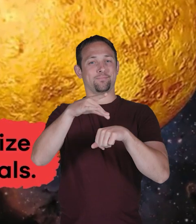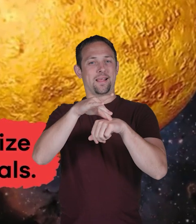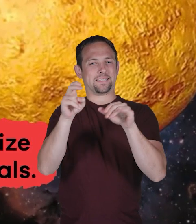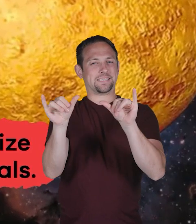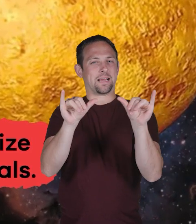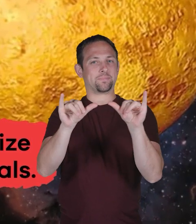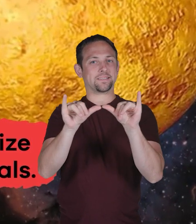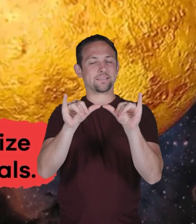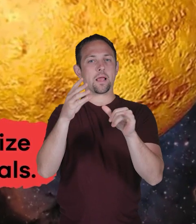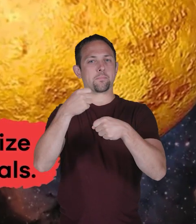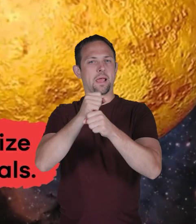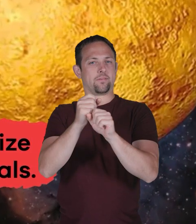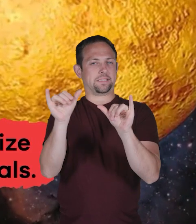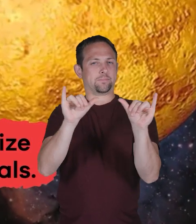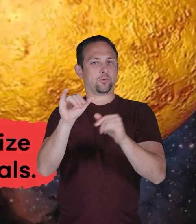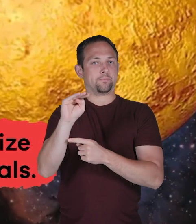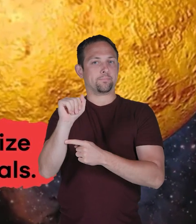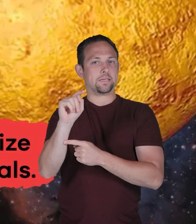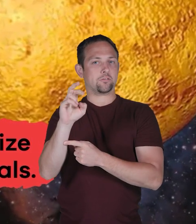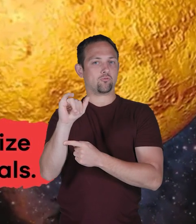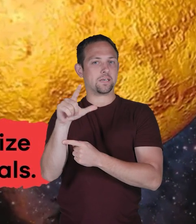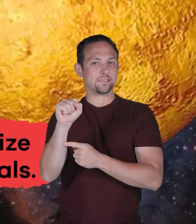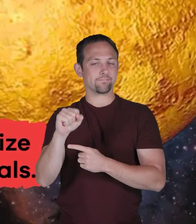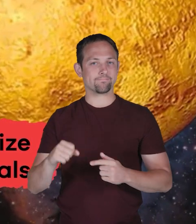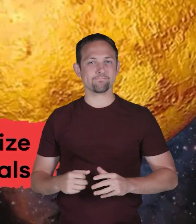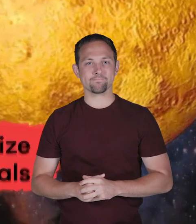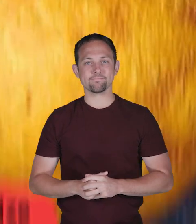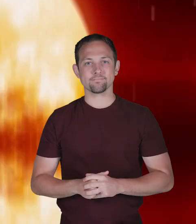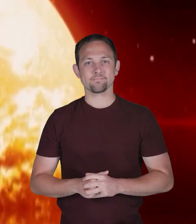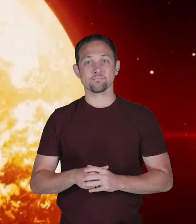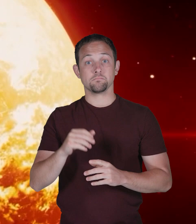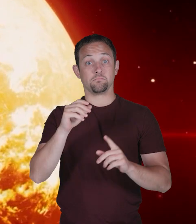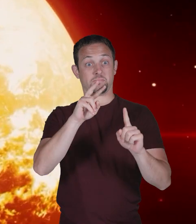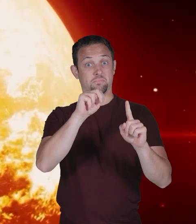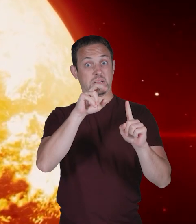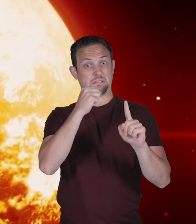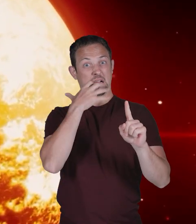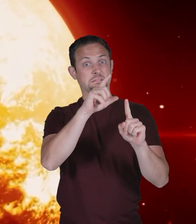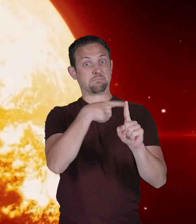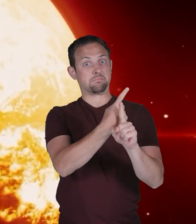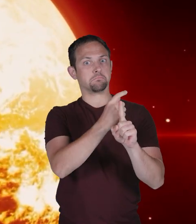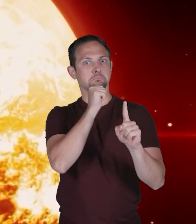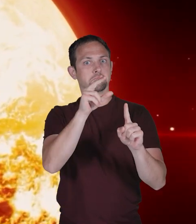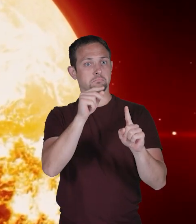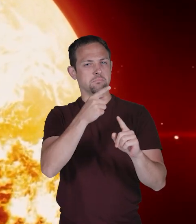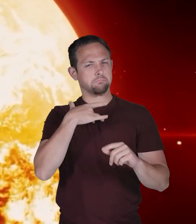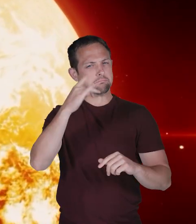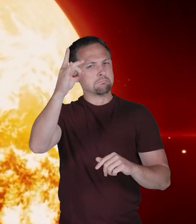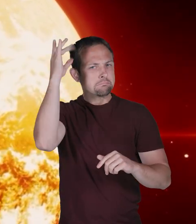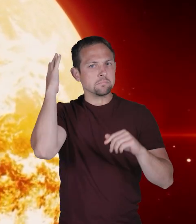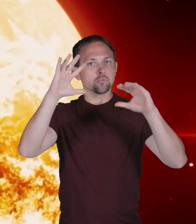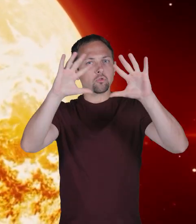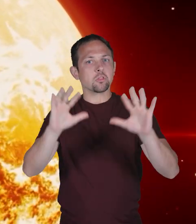Because the planets are similar in size and made of similar materials. Not only is Venus super hot,